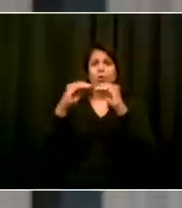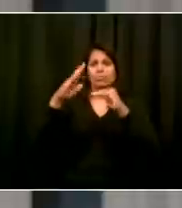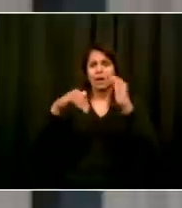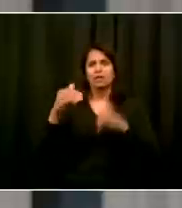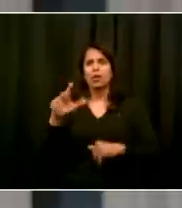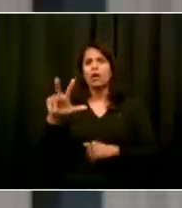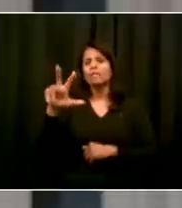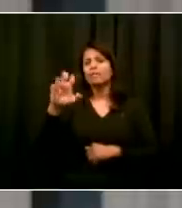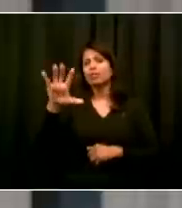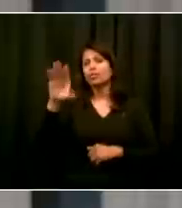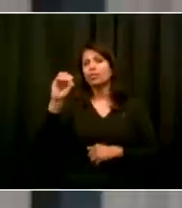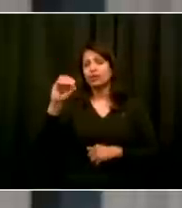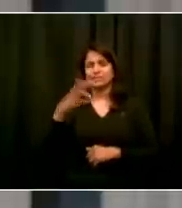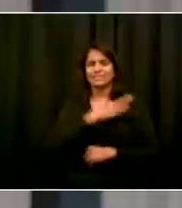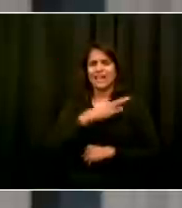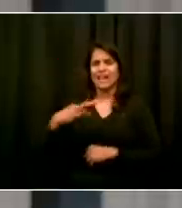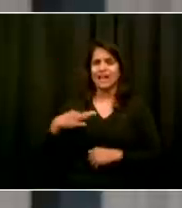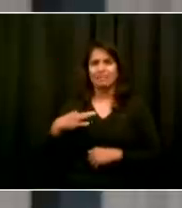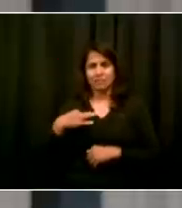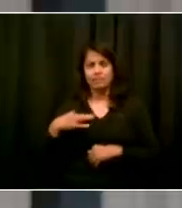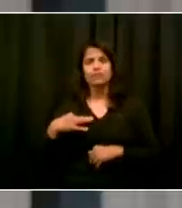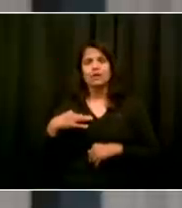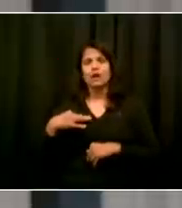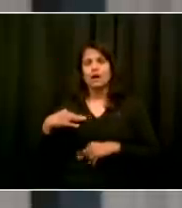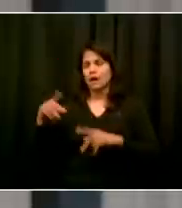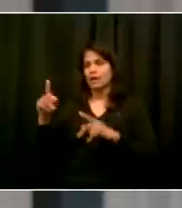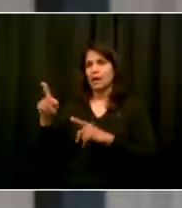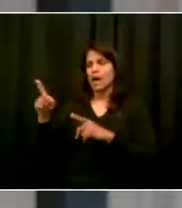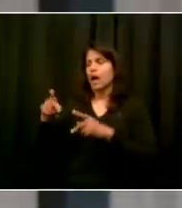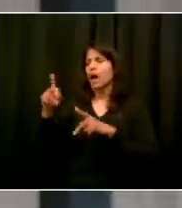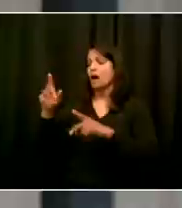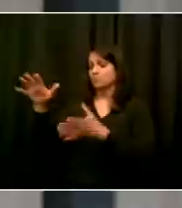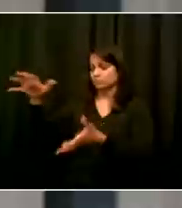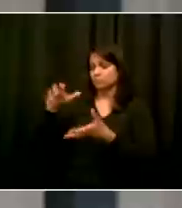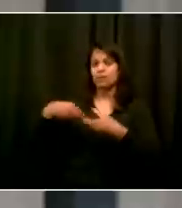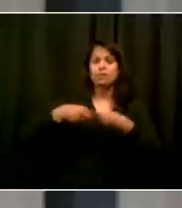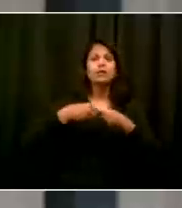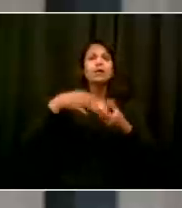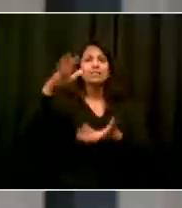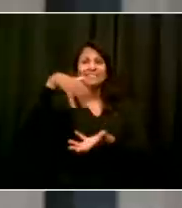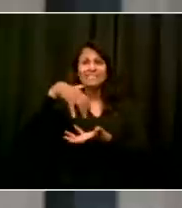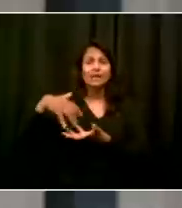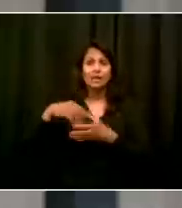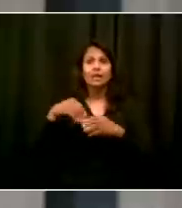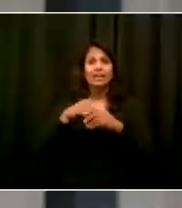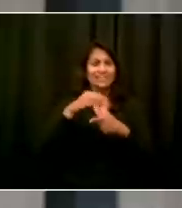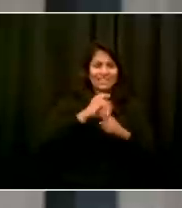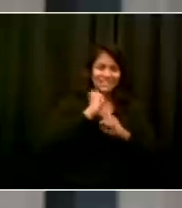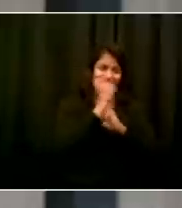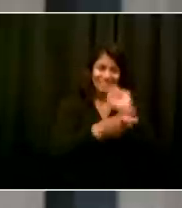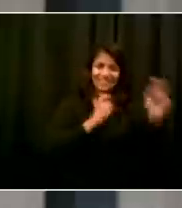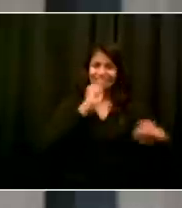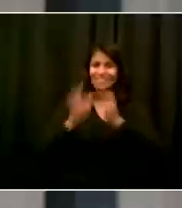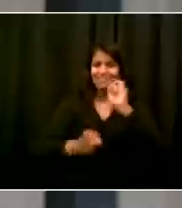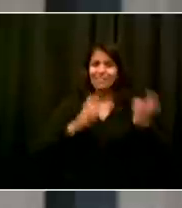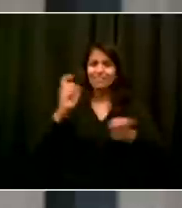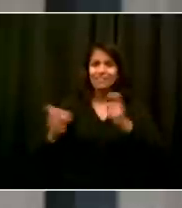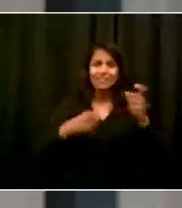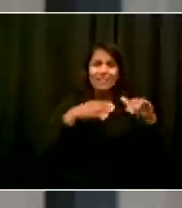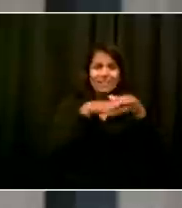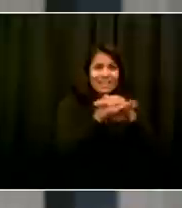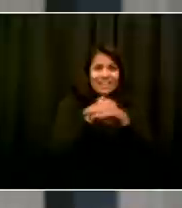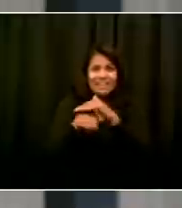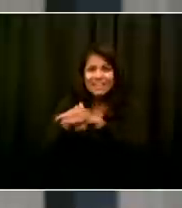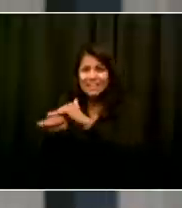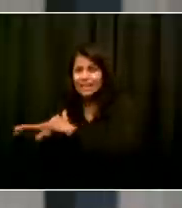and distributing literature, reminding people of the four core ways that we stay safe, we stay home if we're